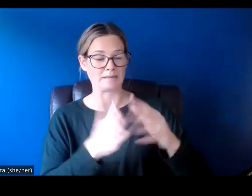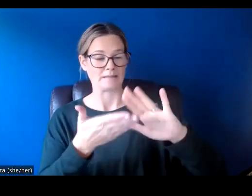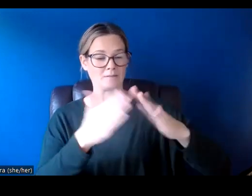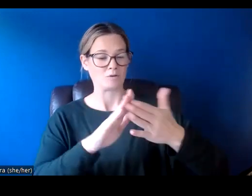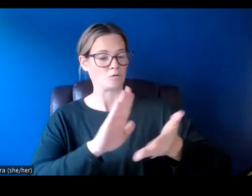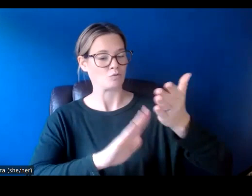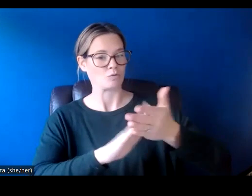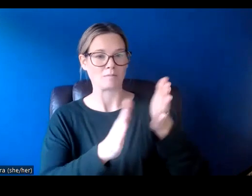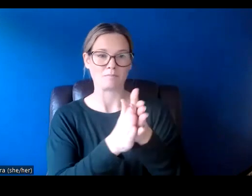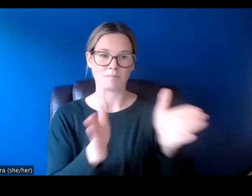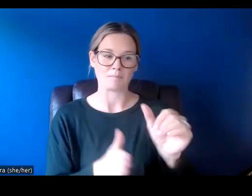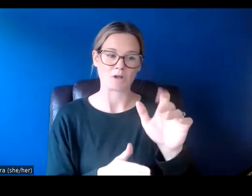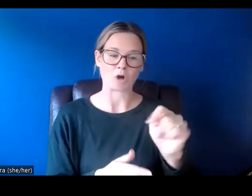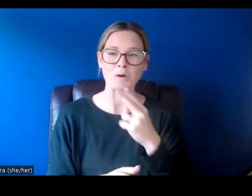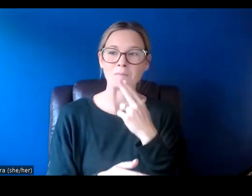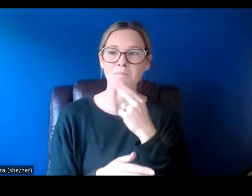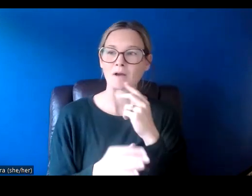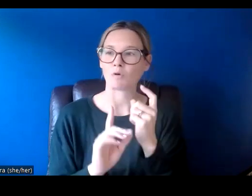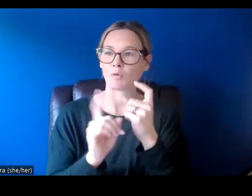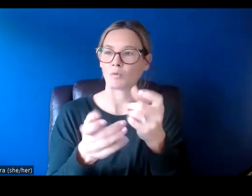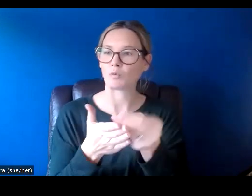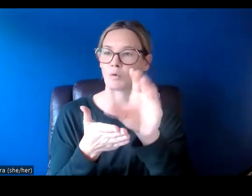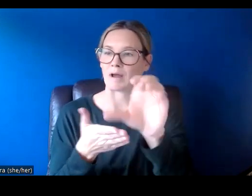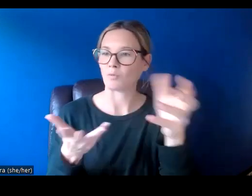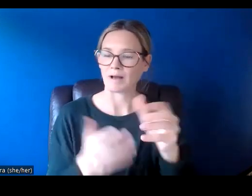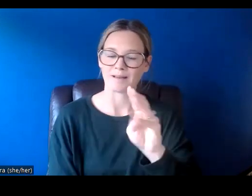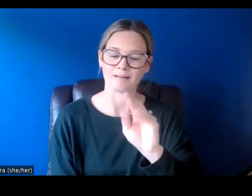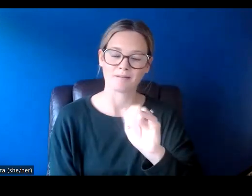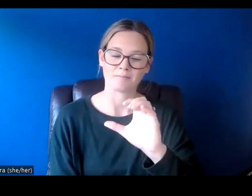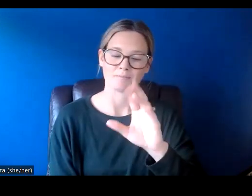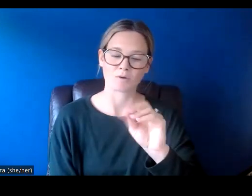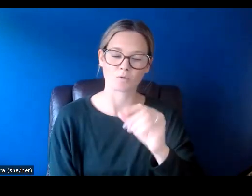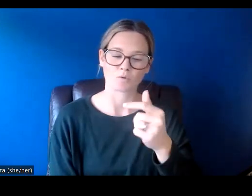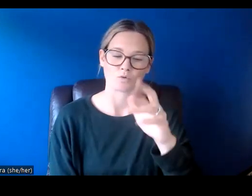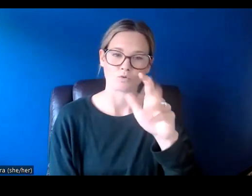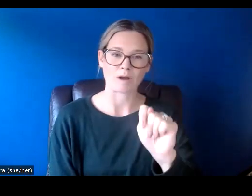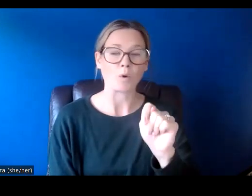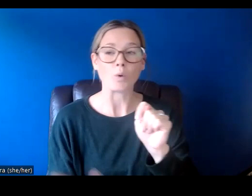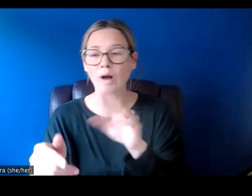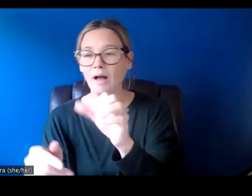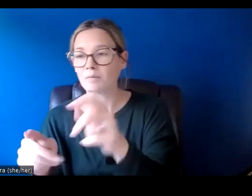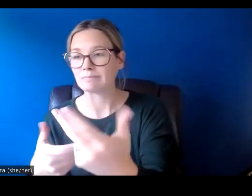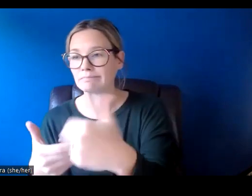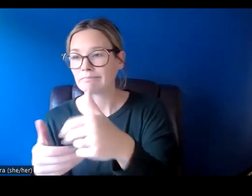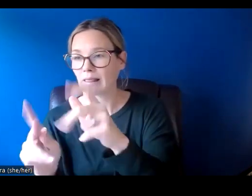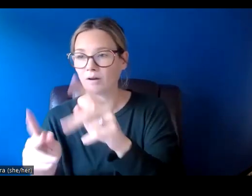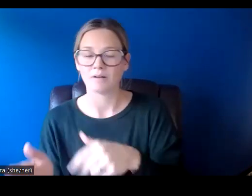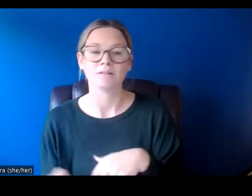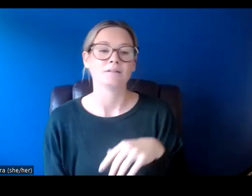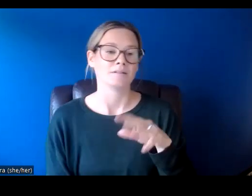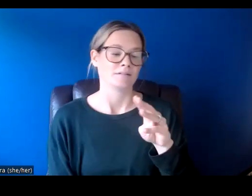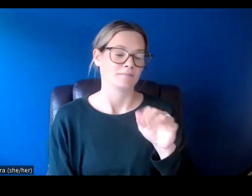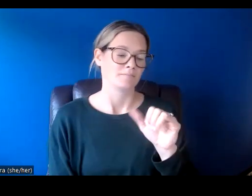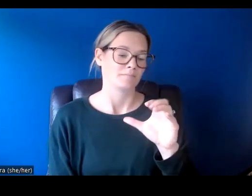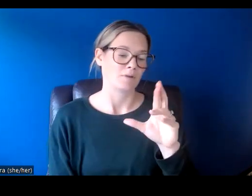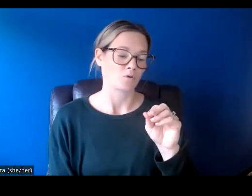public art microgrant? Microgrants are typically